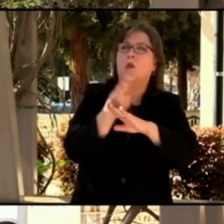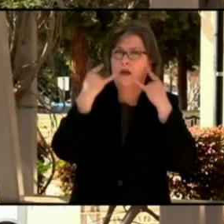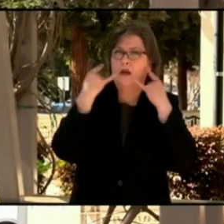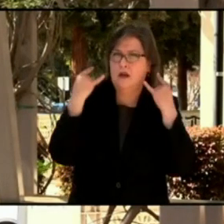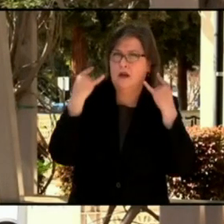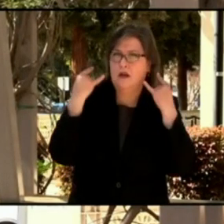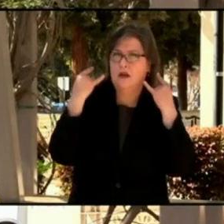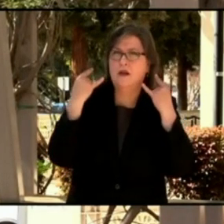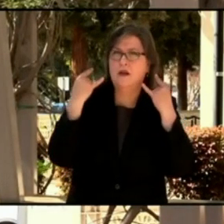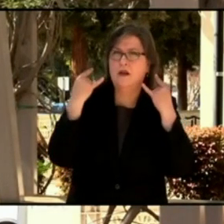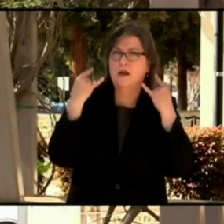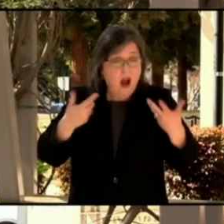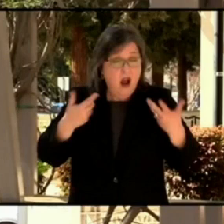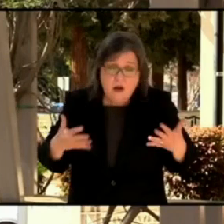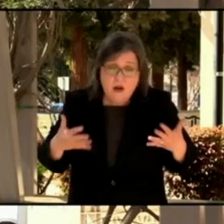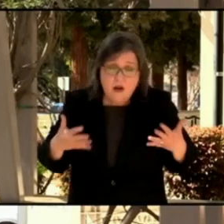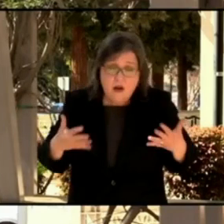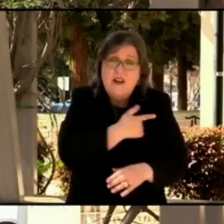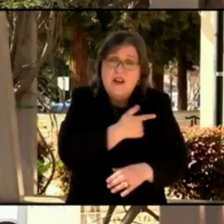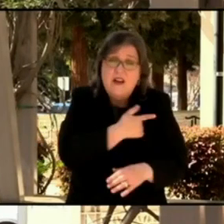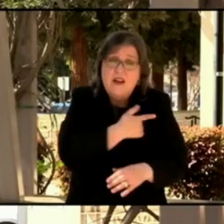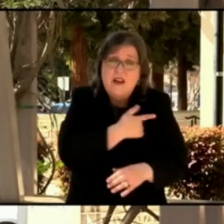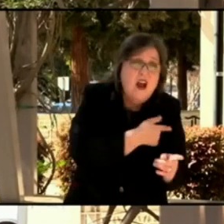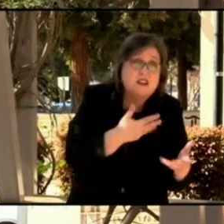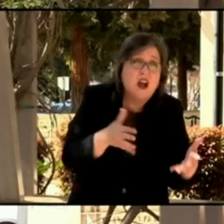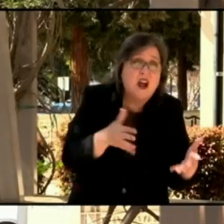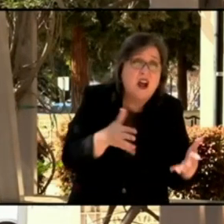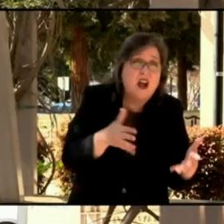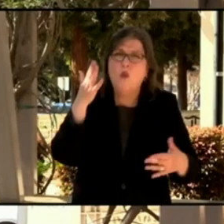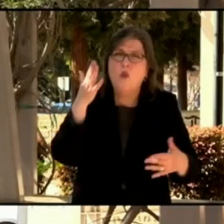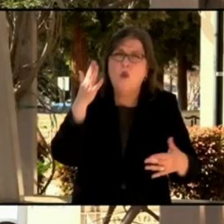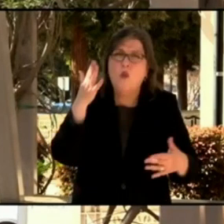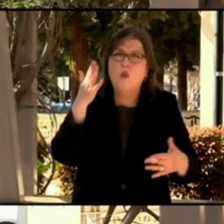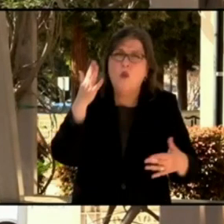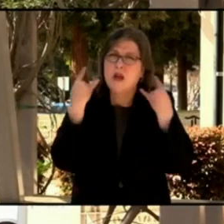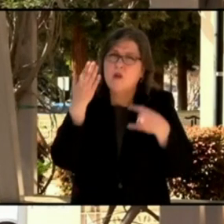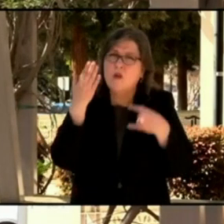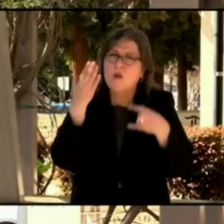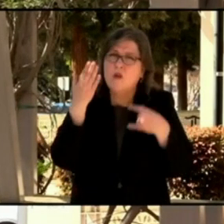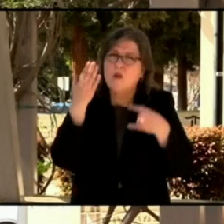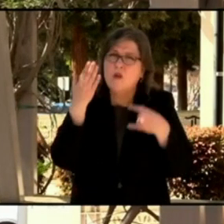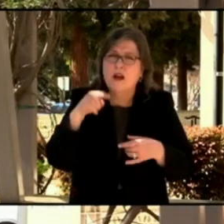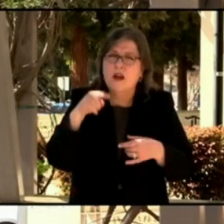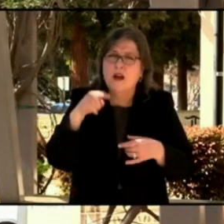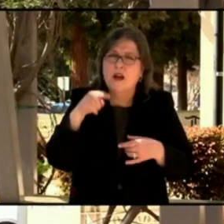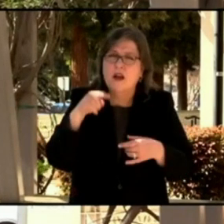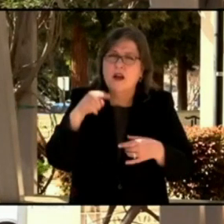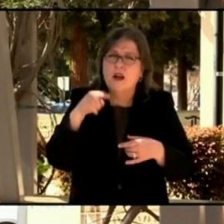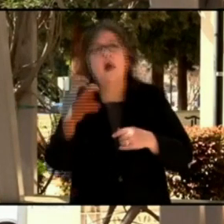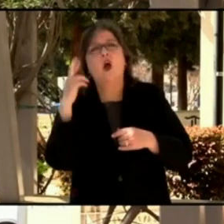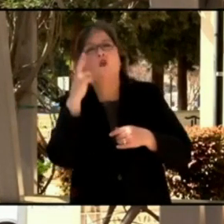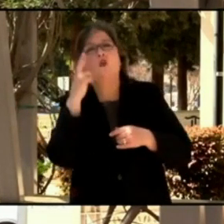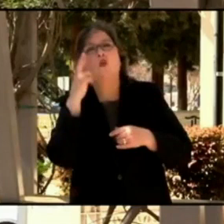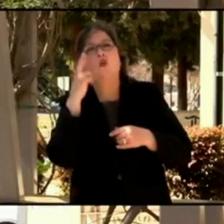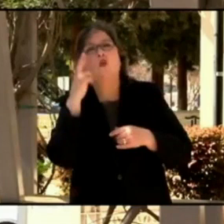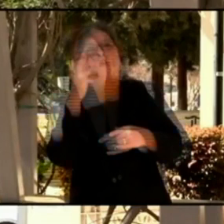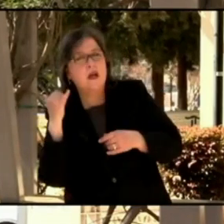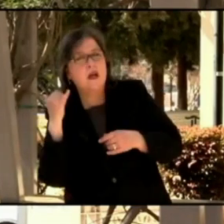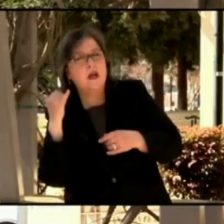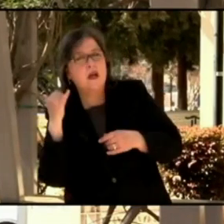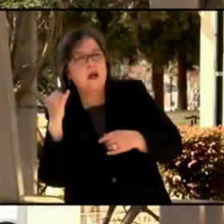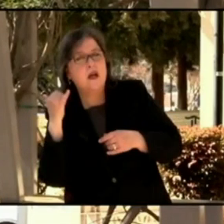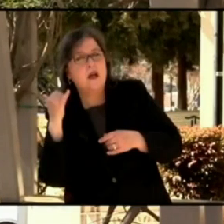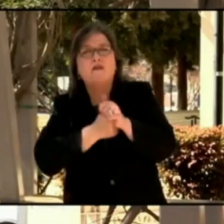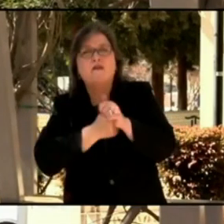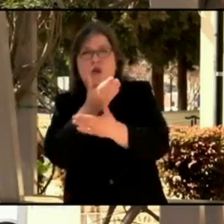to keep wearing a mask is because not everyone has been vaccinated. The proportion of people who've been vaccinated is not